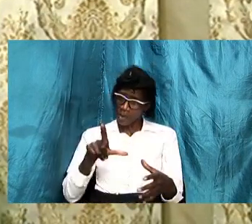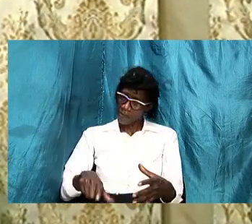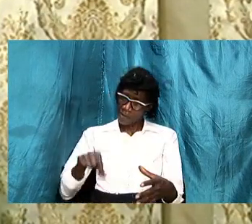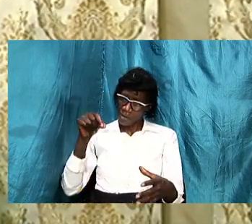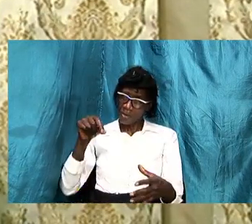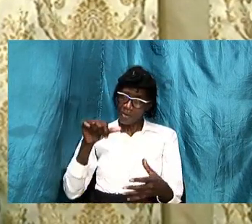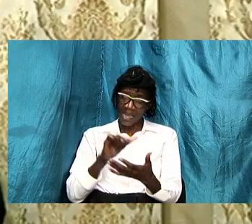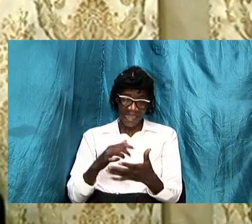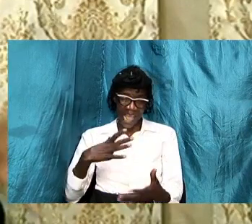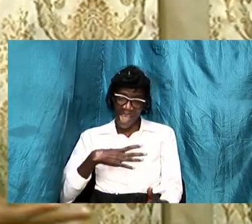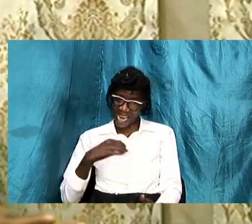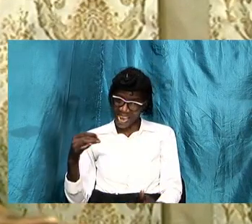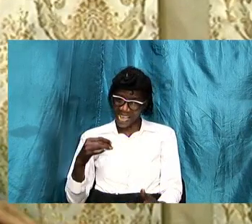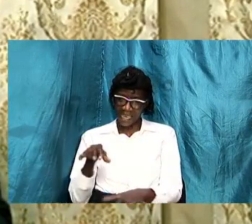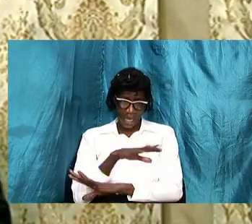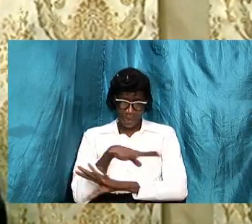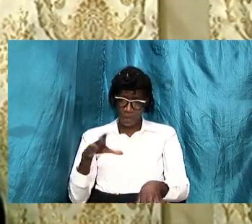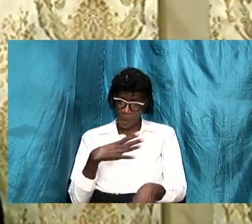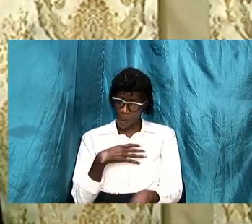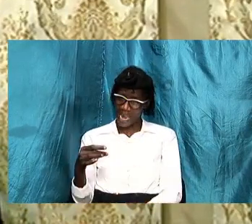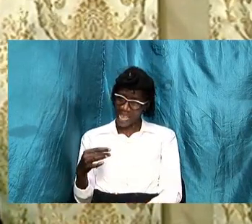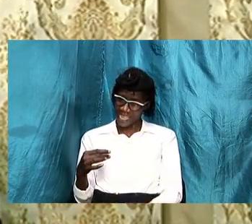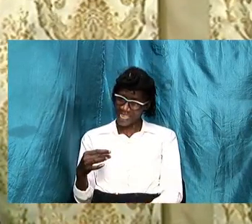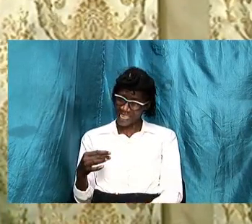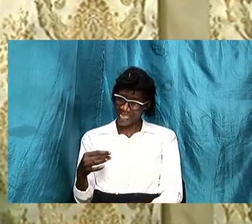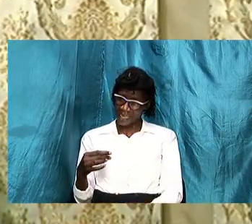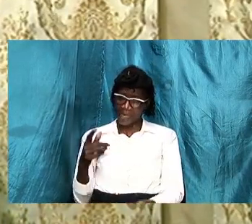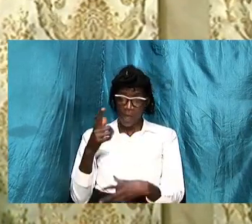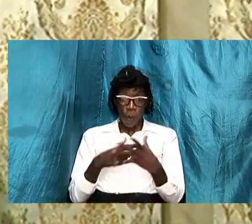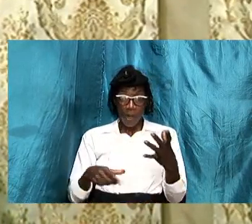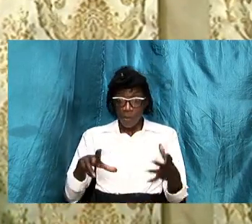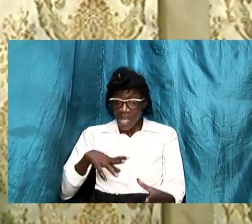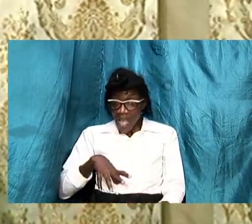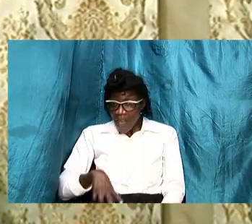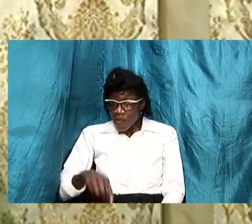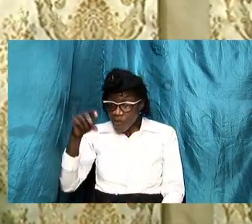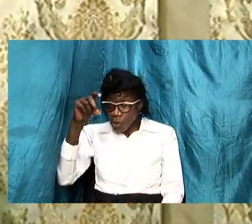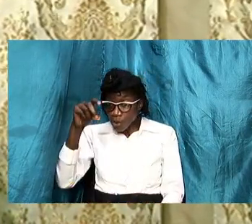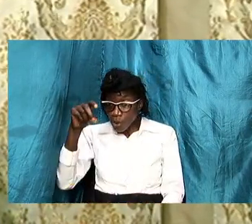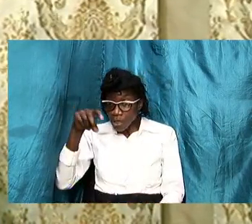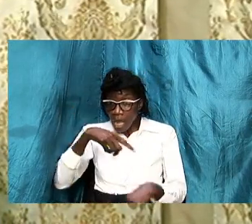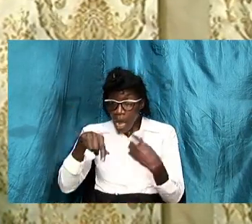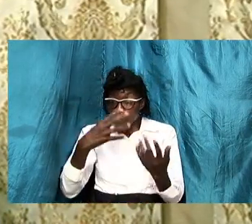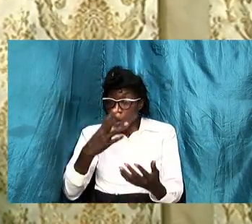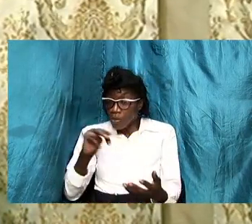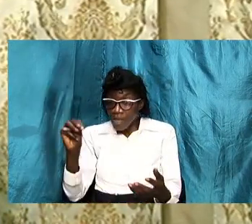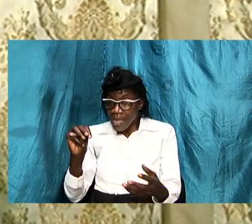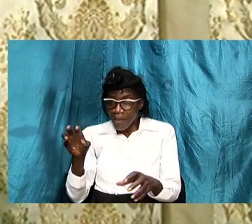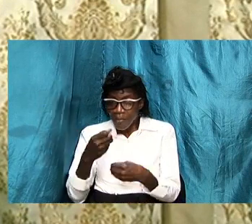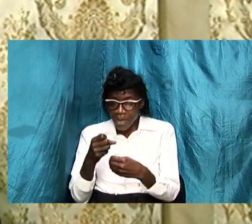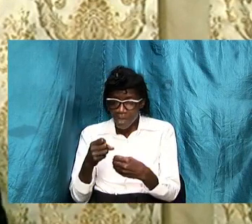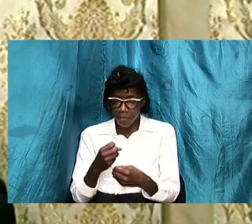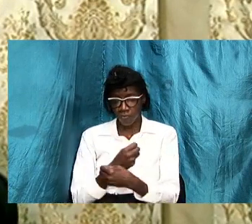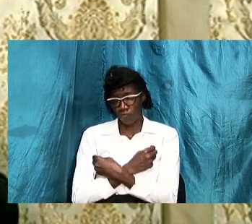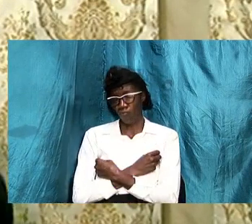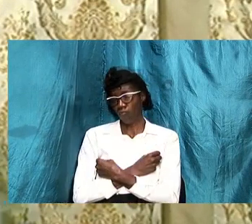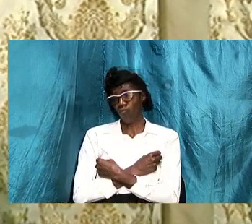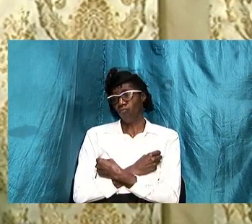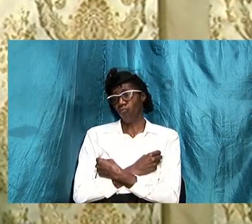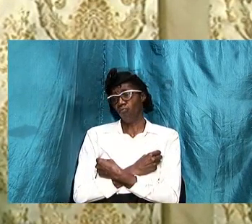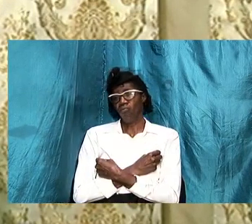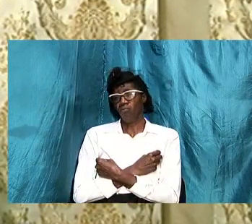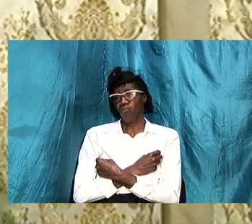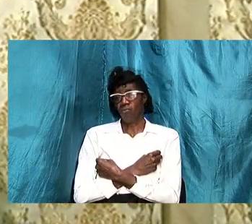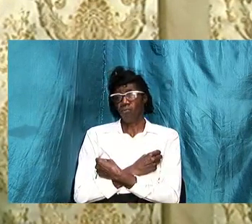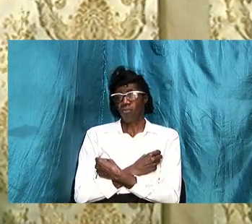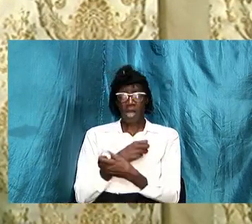like and they dislike what it is that we have found out about them that makes them shivel up and become